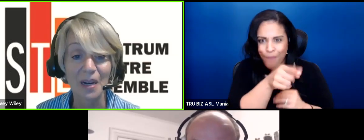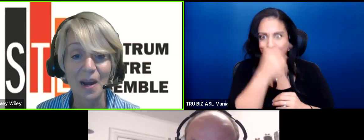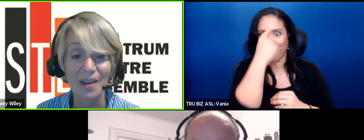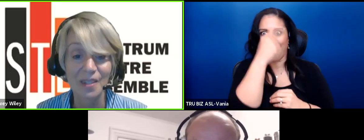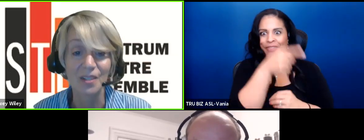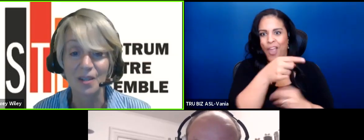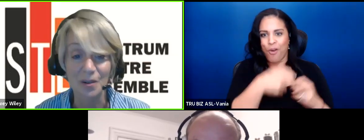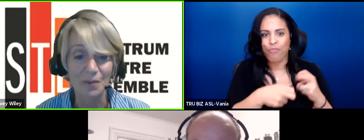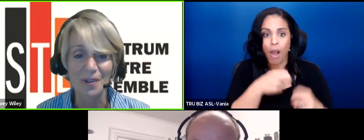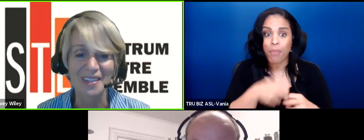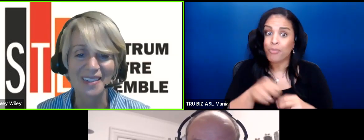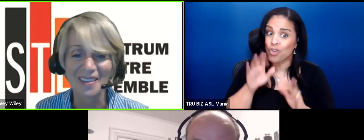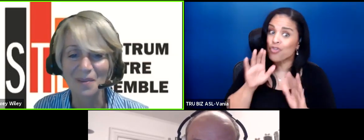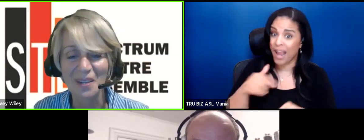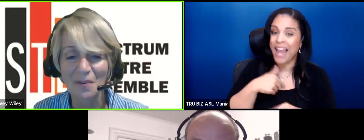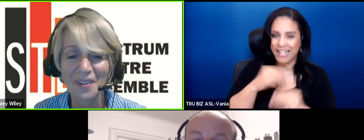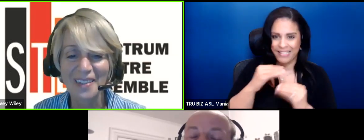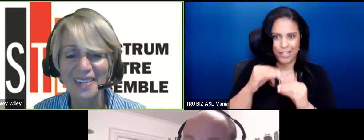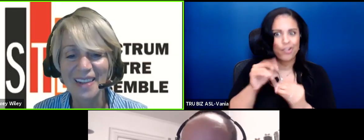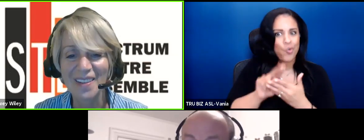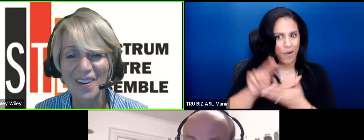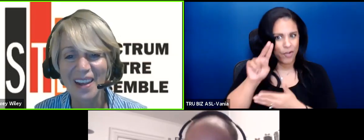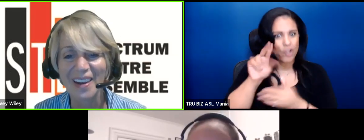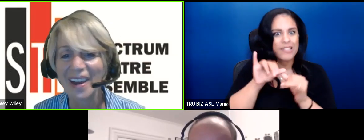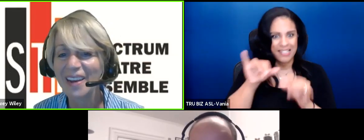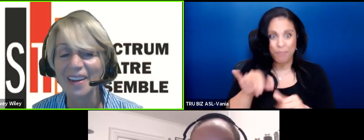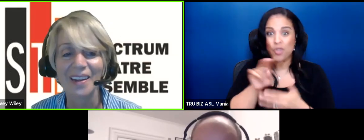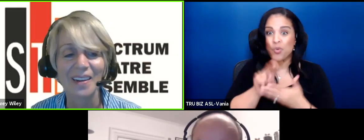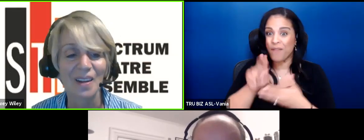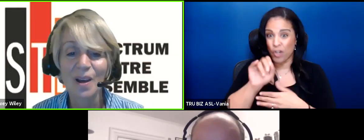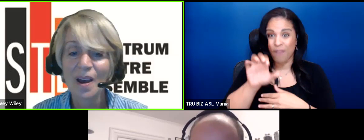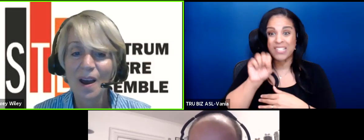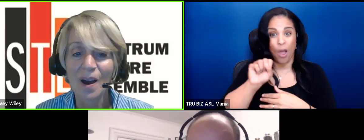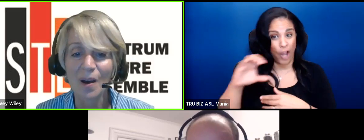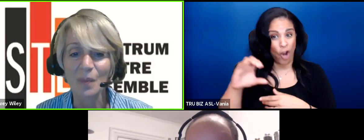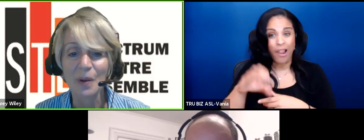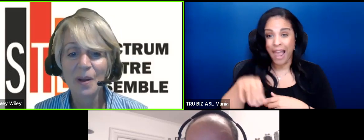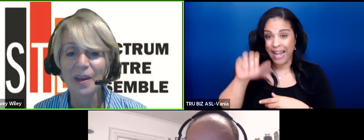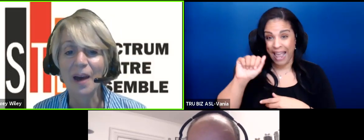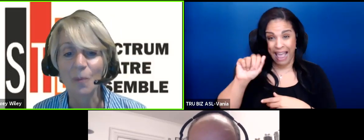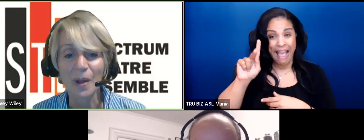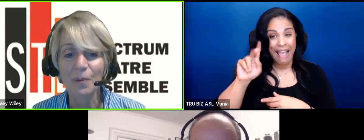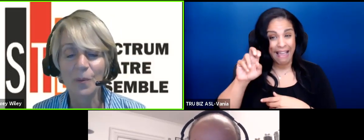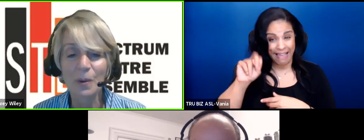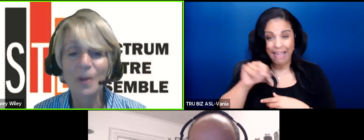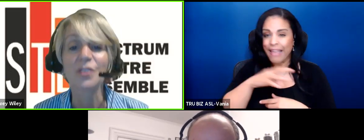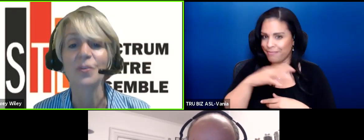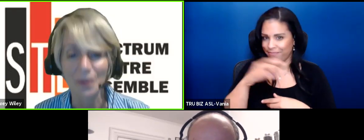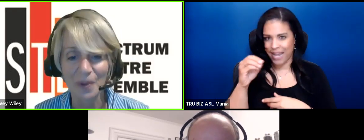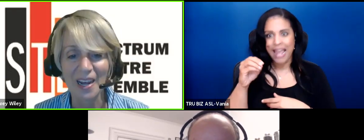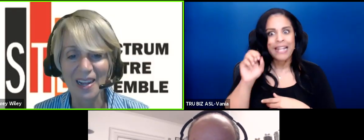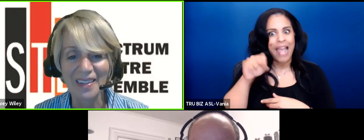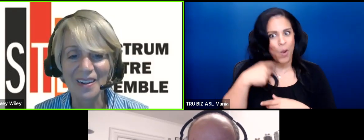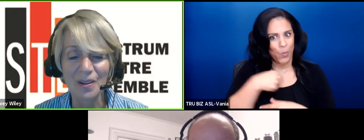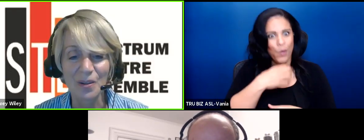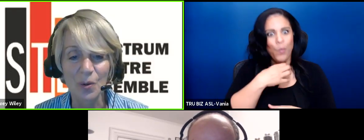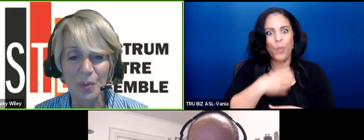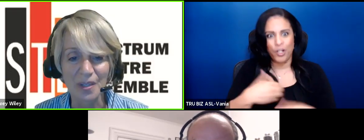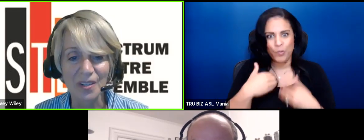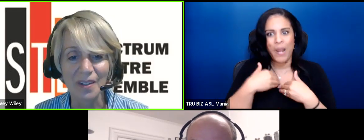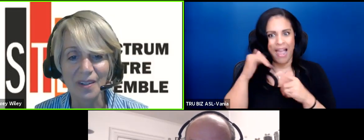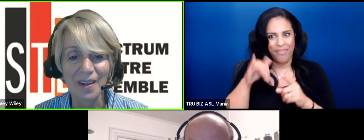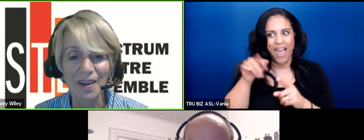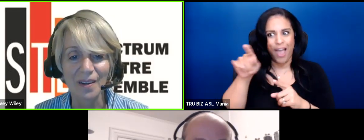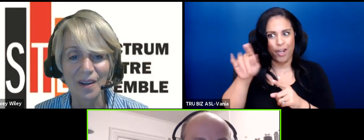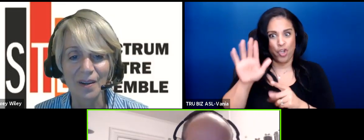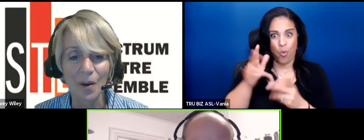right. I mean I teach in the university system at University of South Carolina Aiken and um yeah we we wish we had uh your